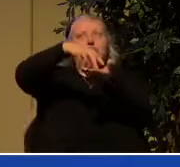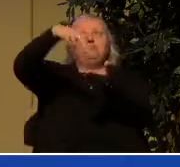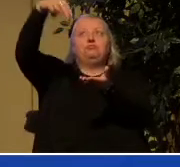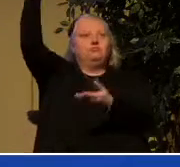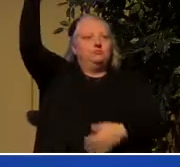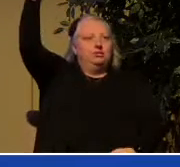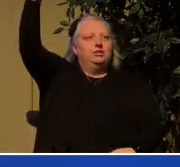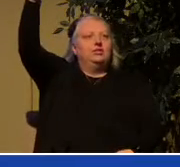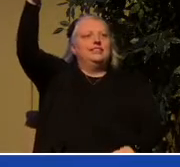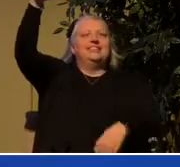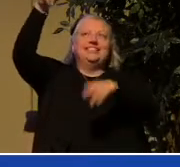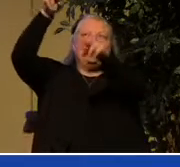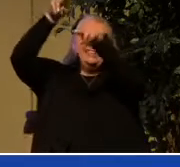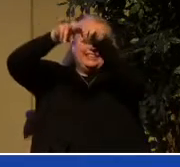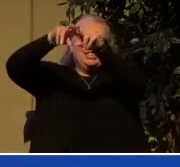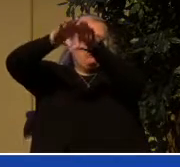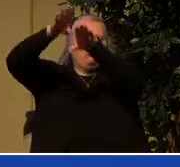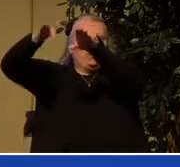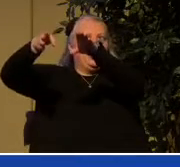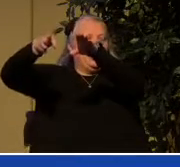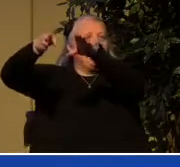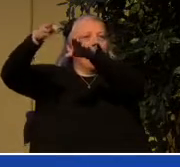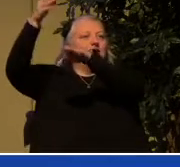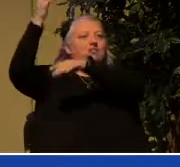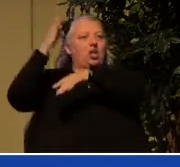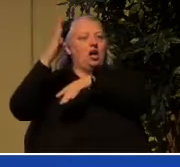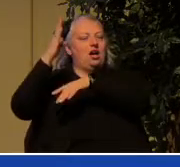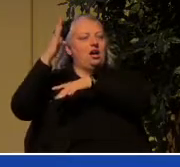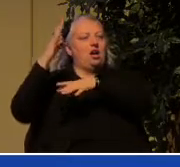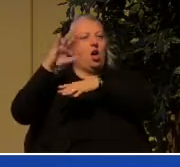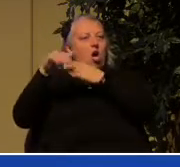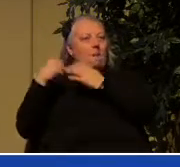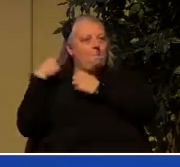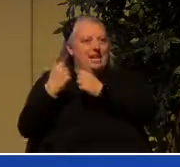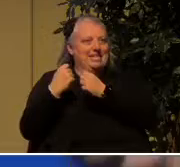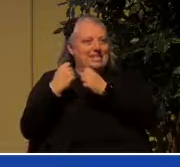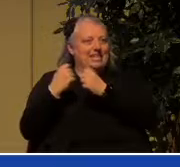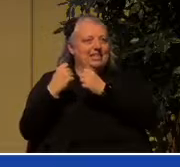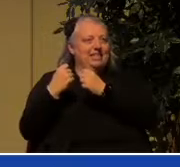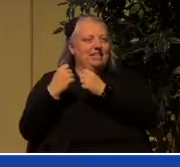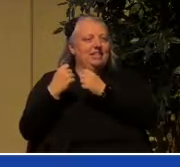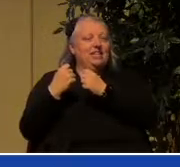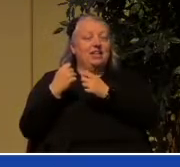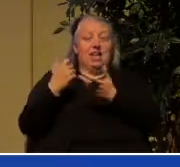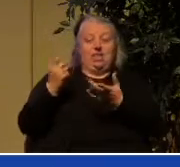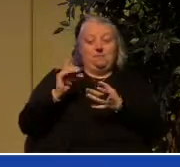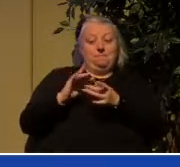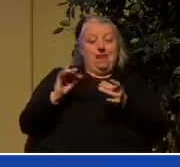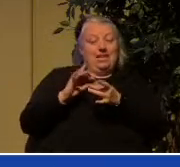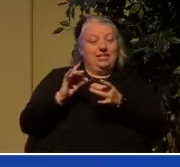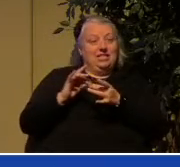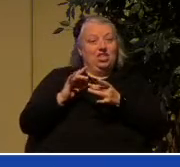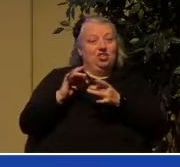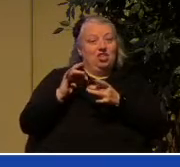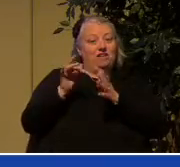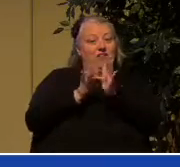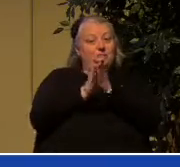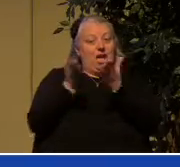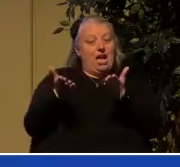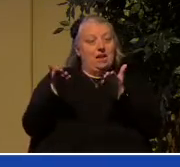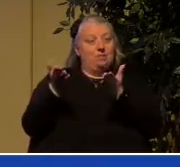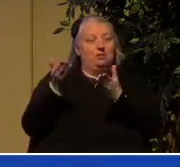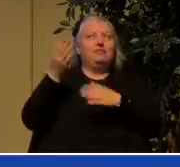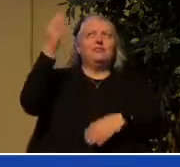Almighty, and the message of Scripture is that God has given him the name that is above every name,